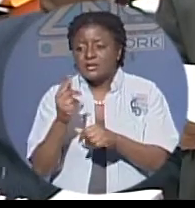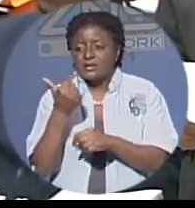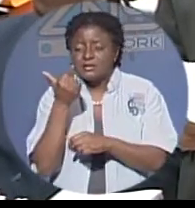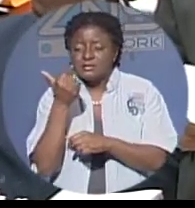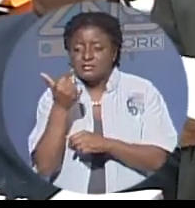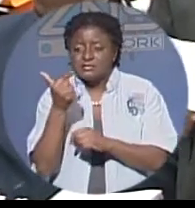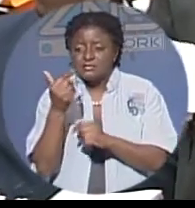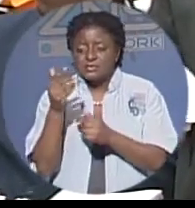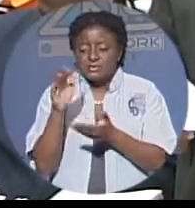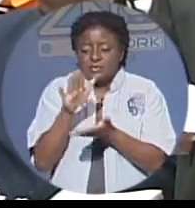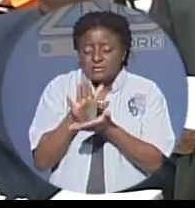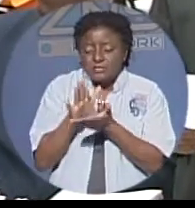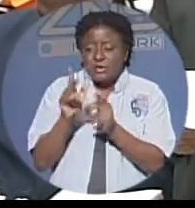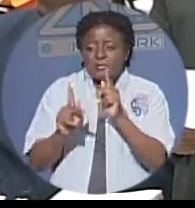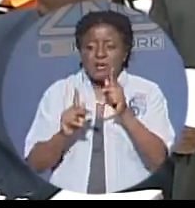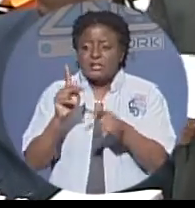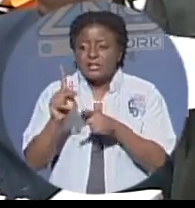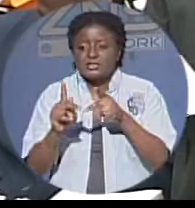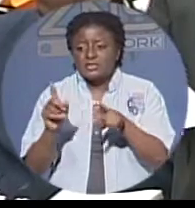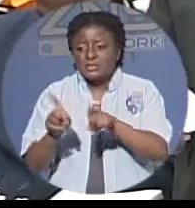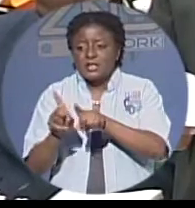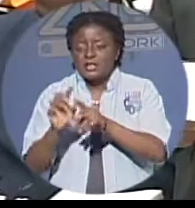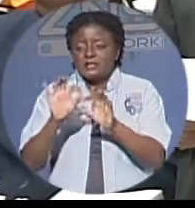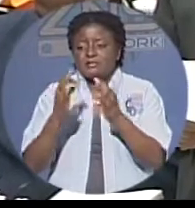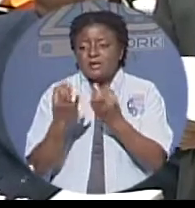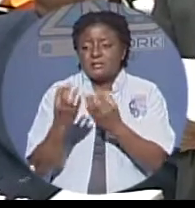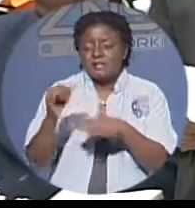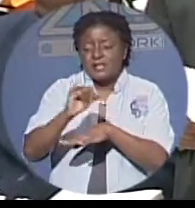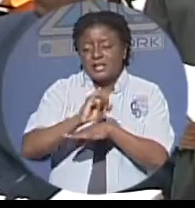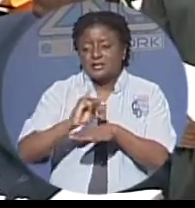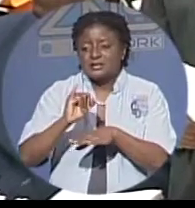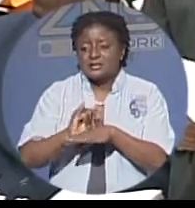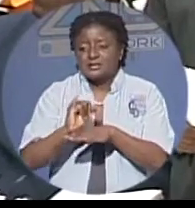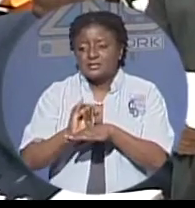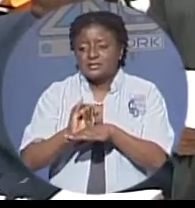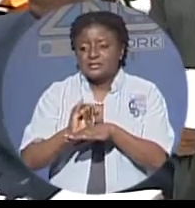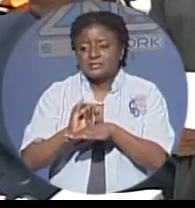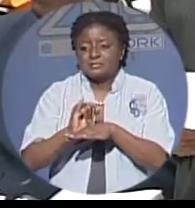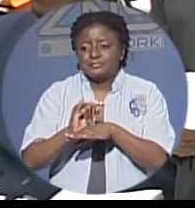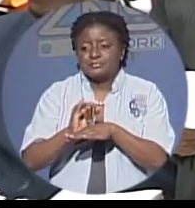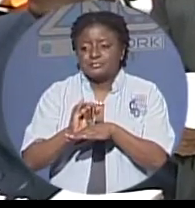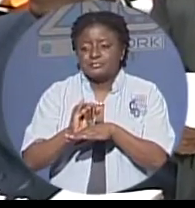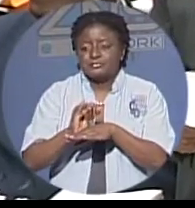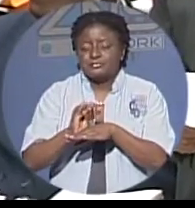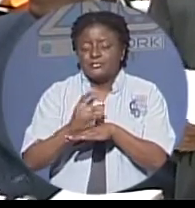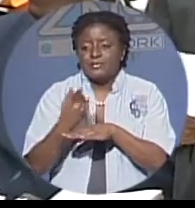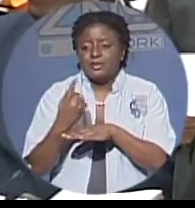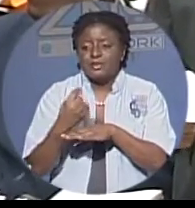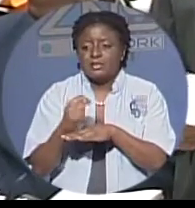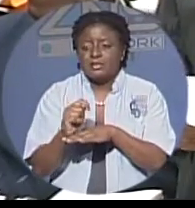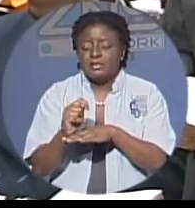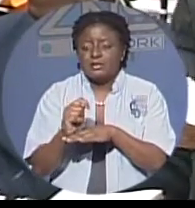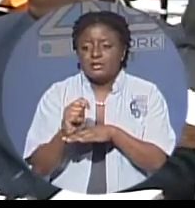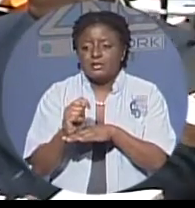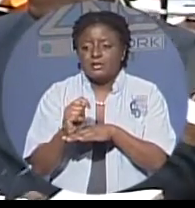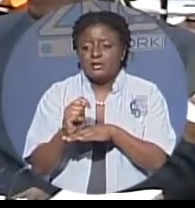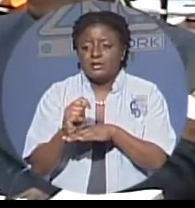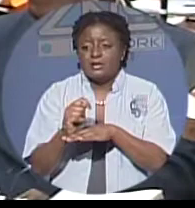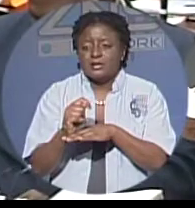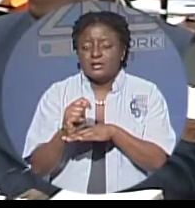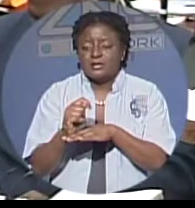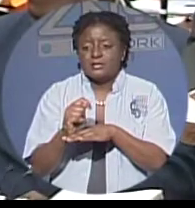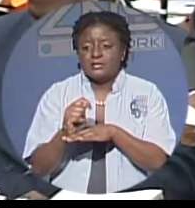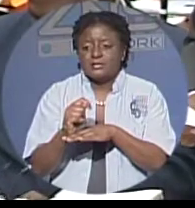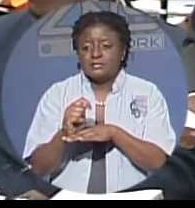some in particular more so than others the practicality of elected members maintaining contact with electors